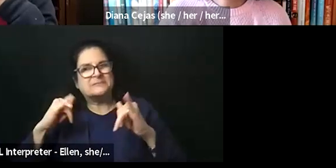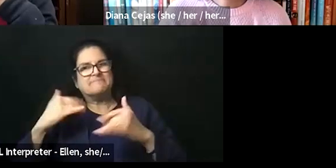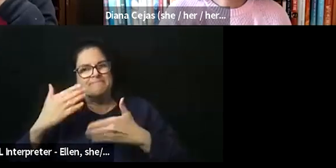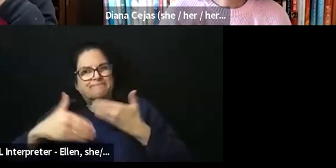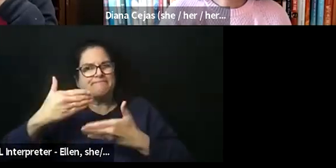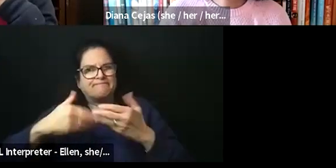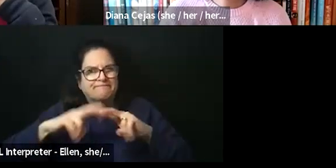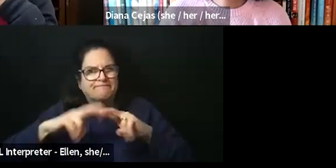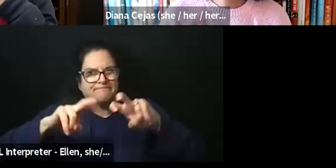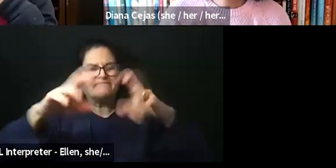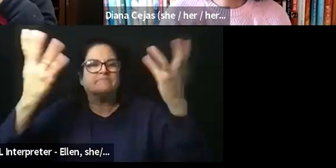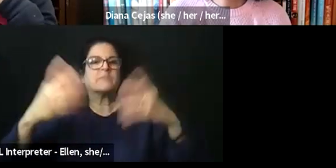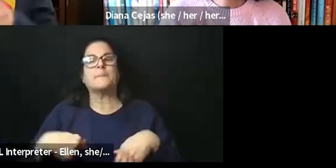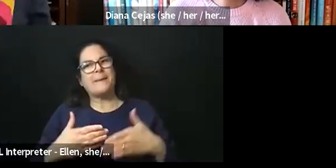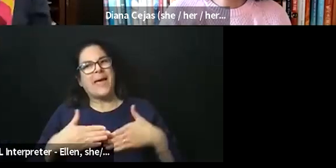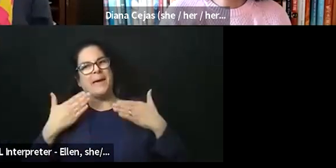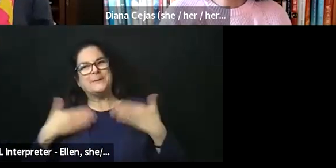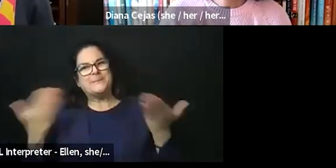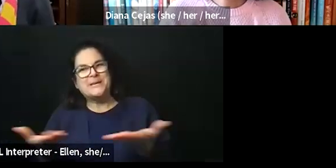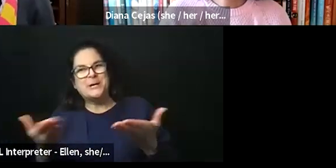hear everybody's input and conversation.